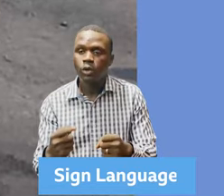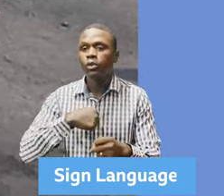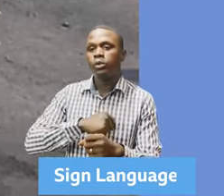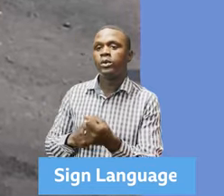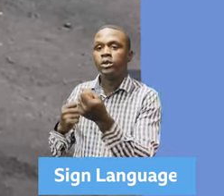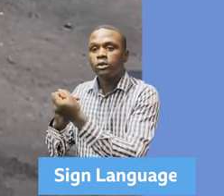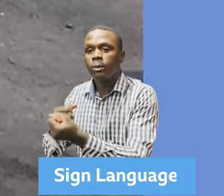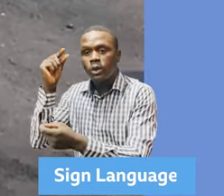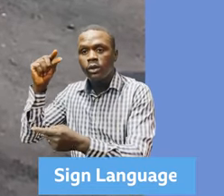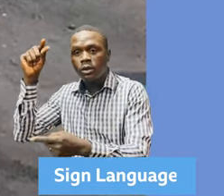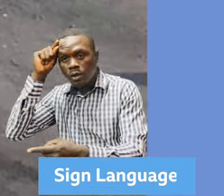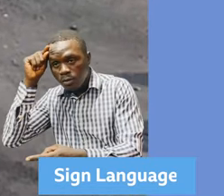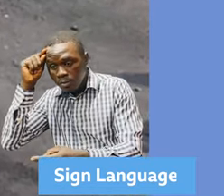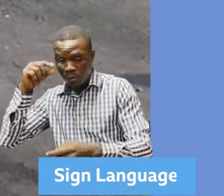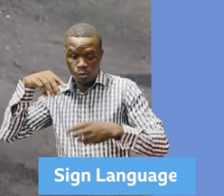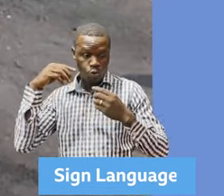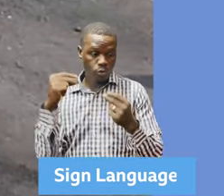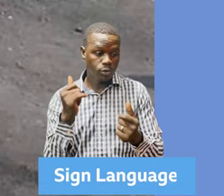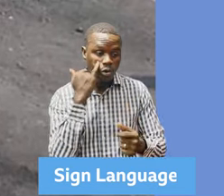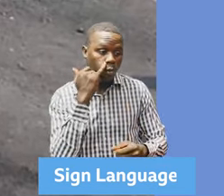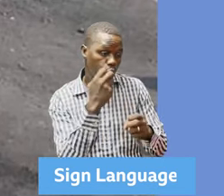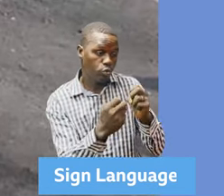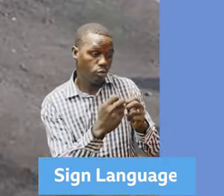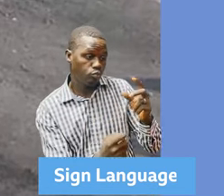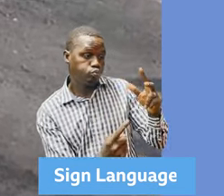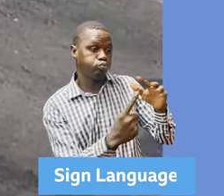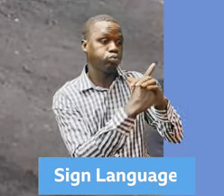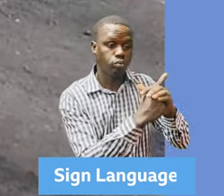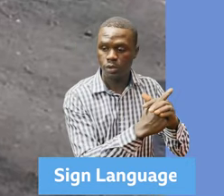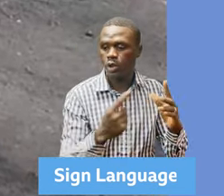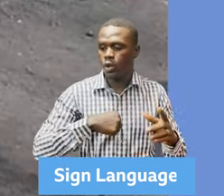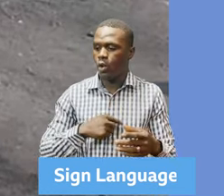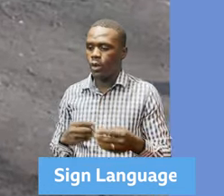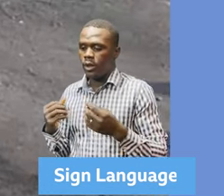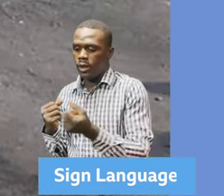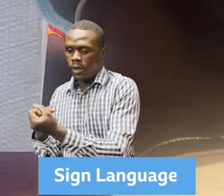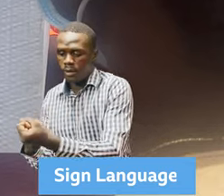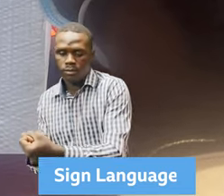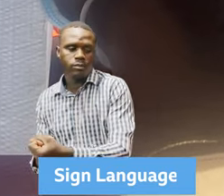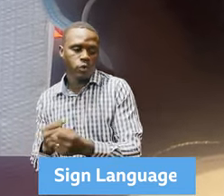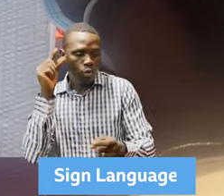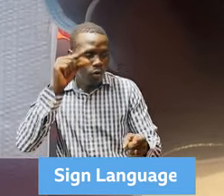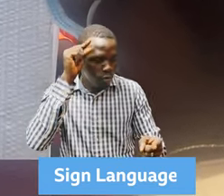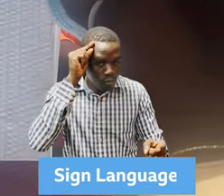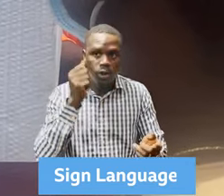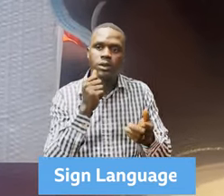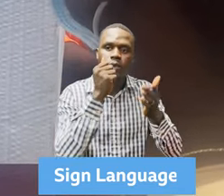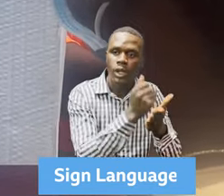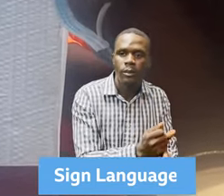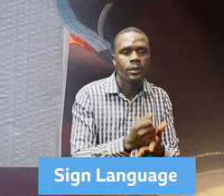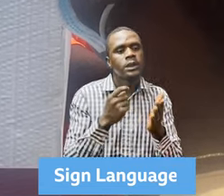to swiftly respond to the unfortunate and sad Wellington fire mass